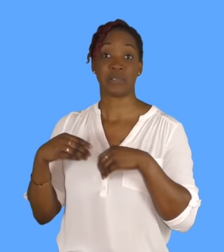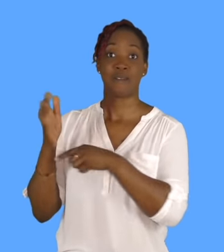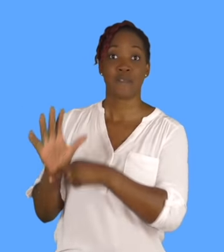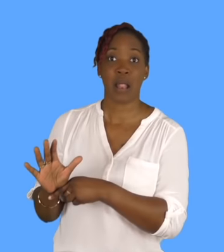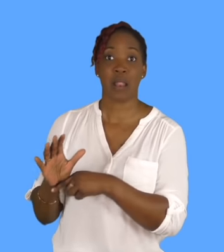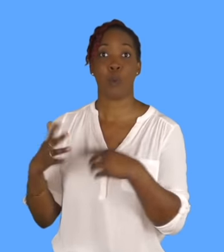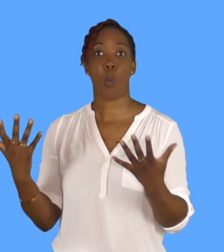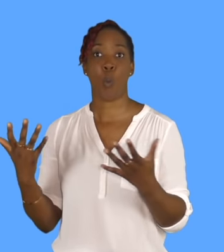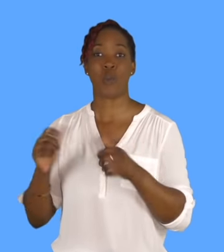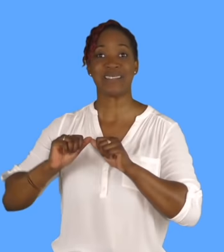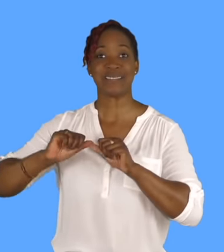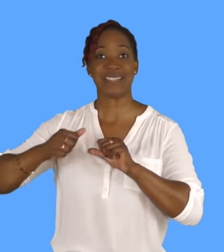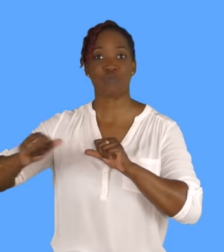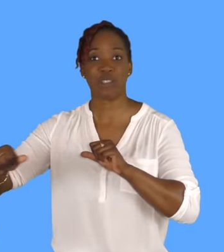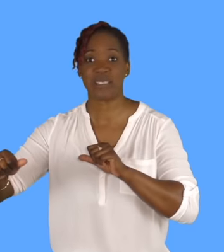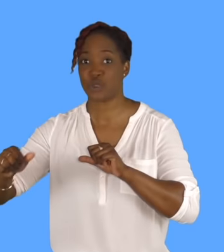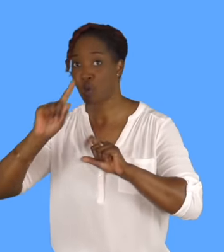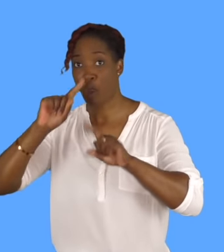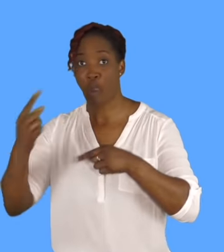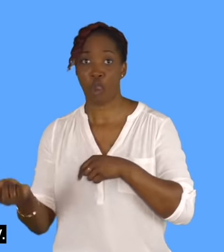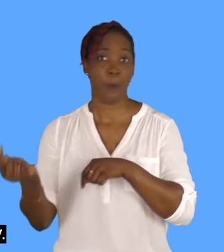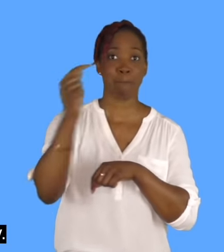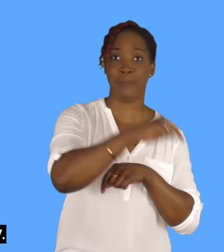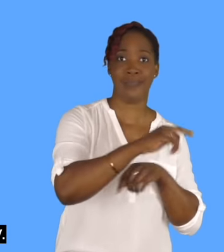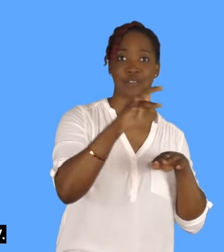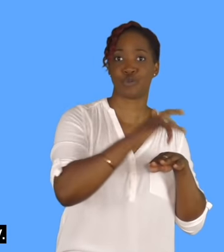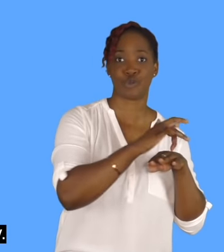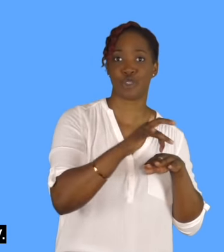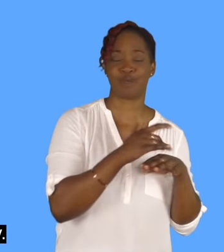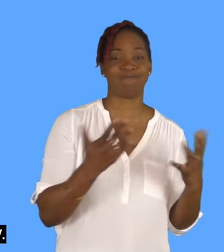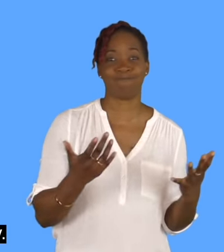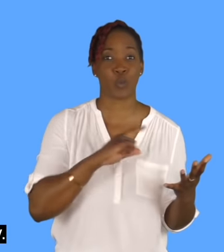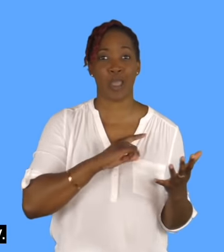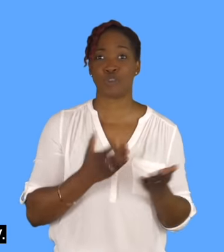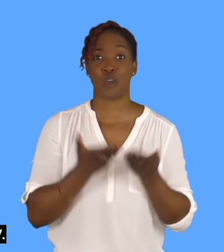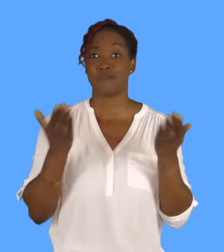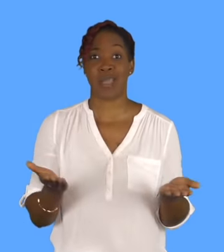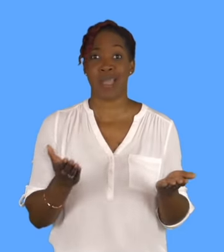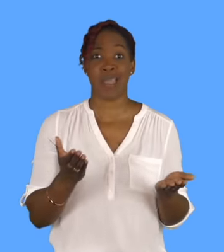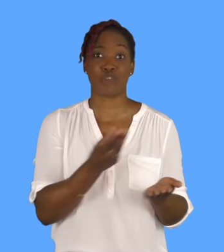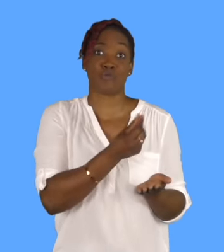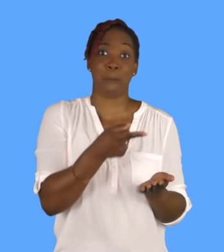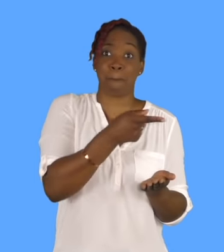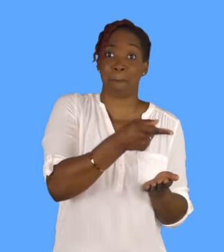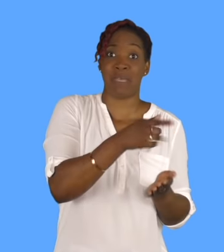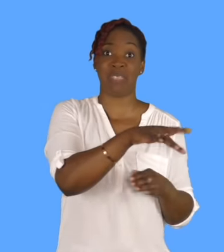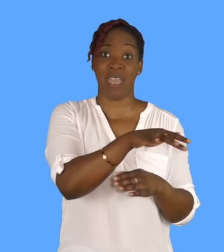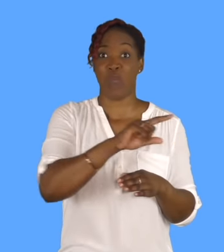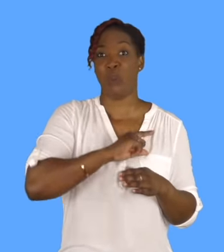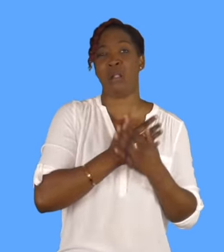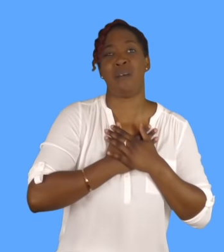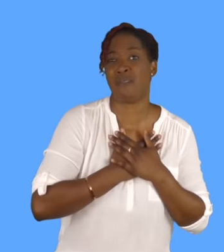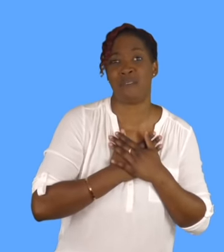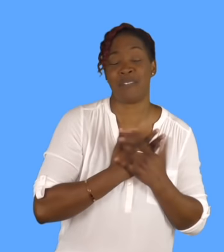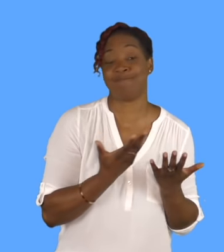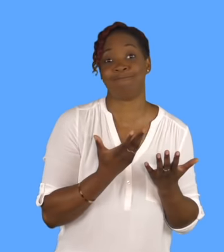that's really not fair because there are people working in the show just for the love for it and not the money. So, it started becoming really difficult for me